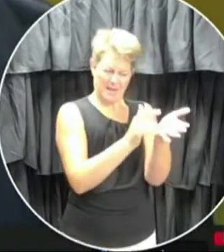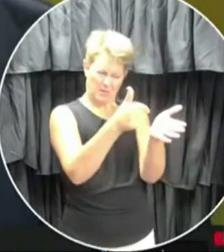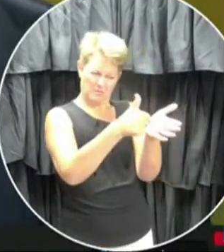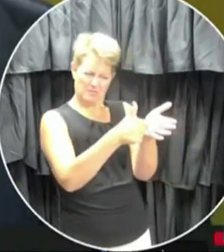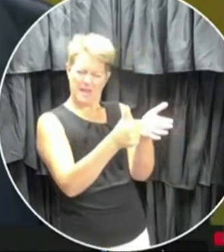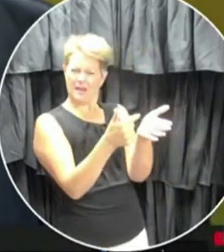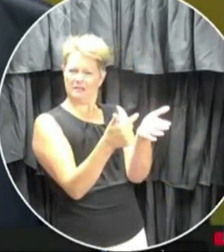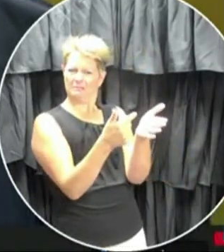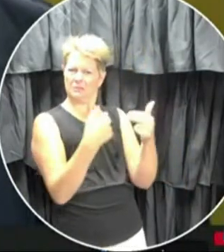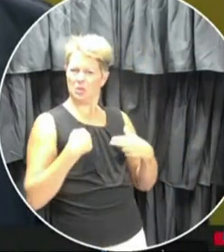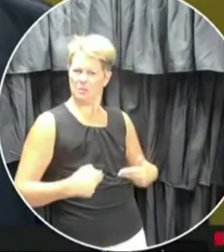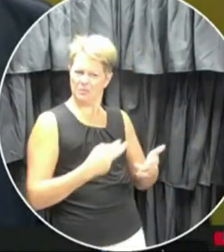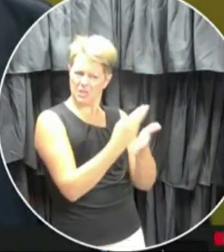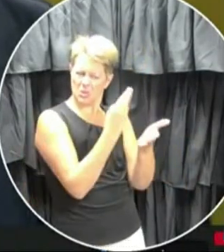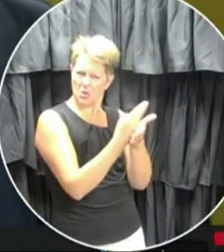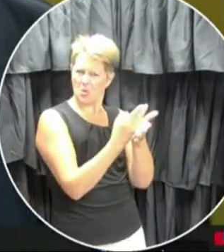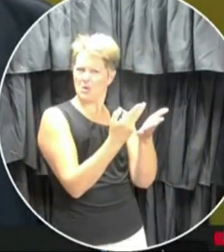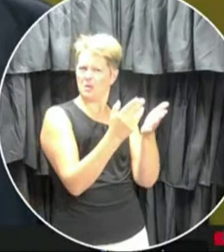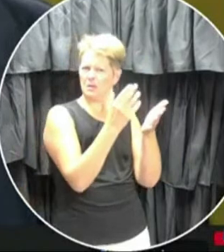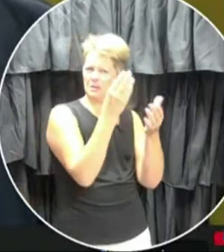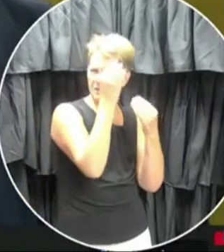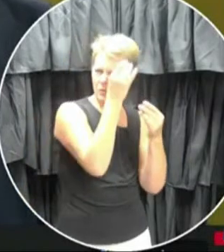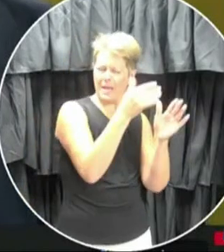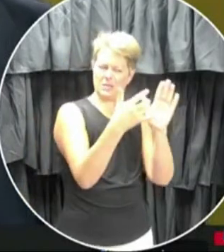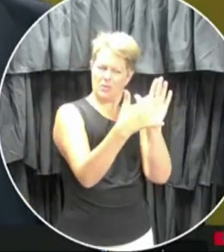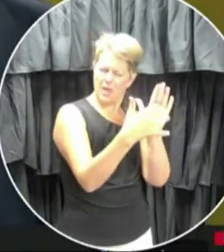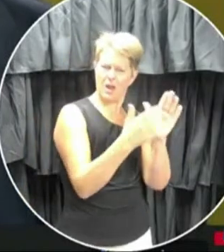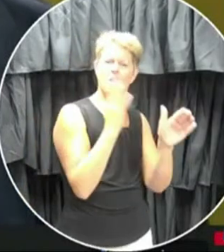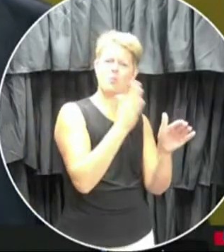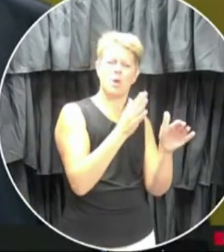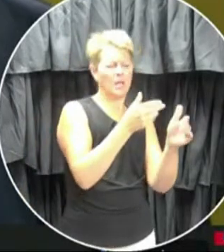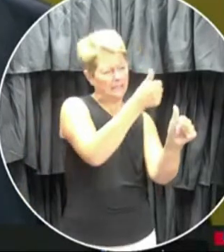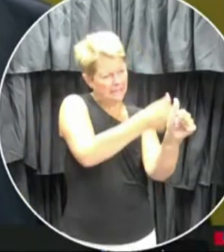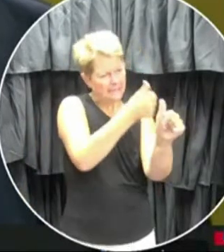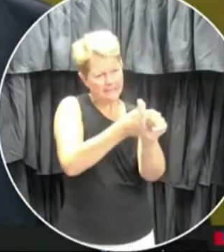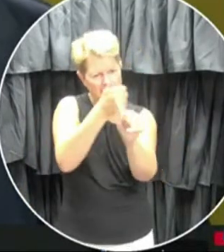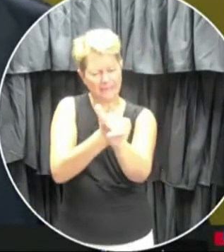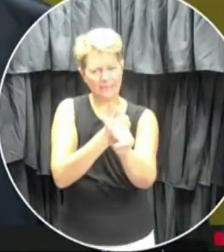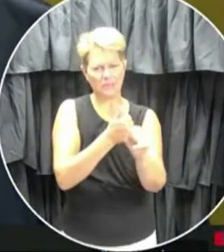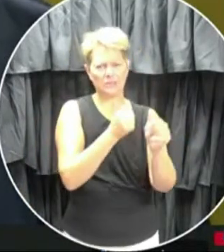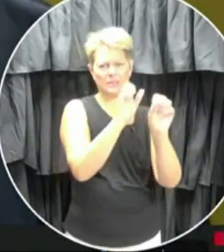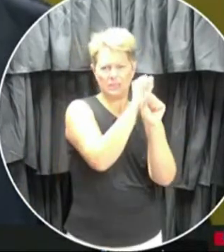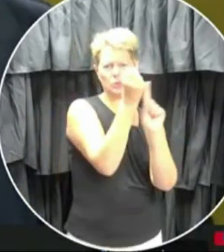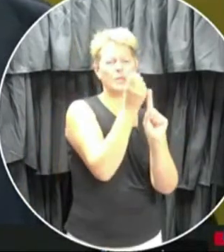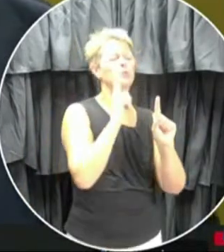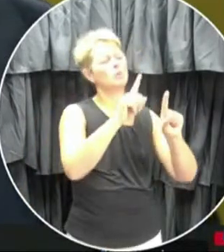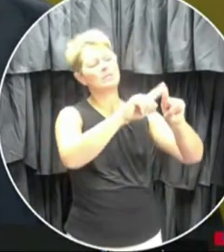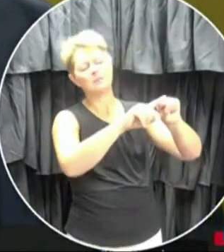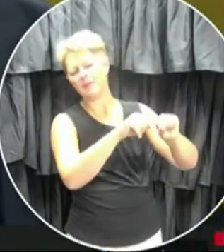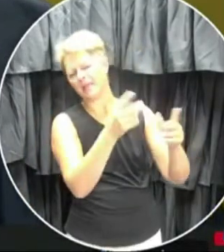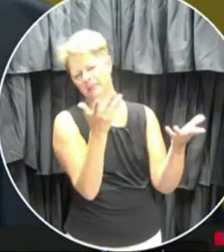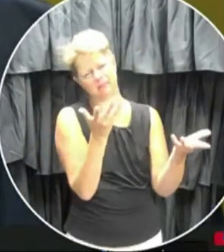There's a human resource piece to that. And we will go through each case on a case by case basis.